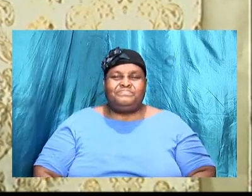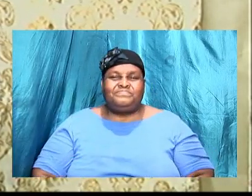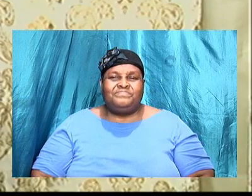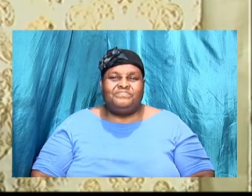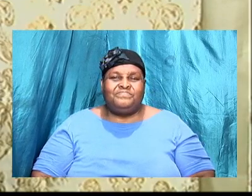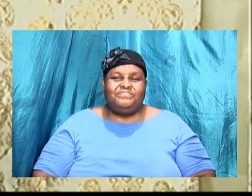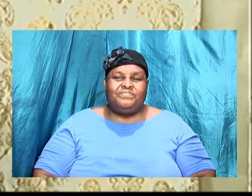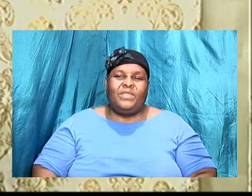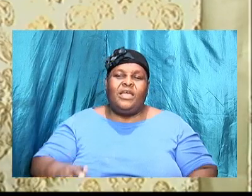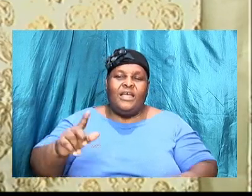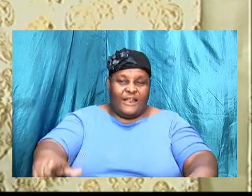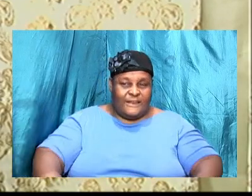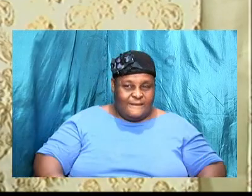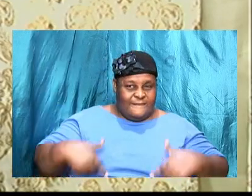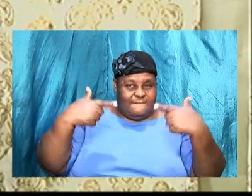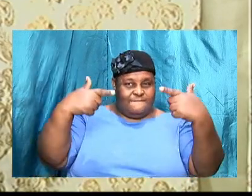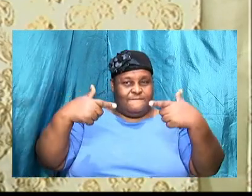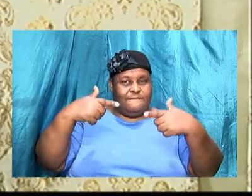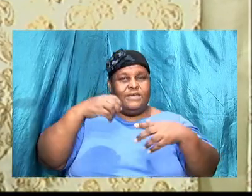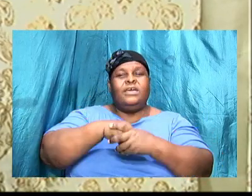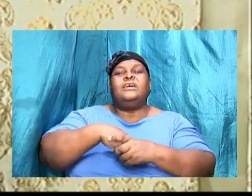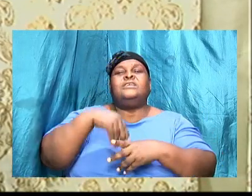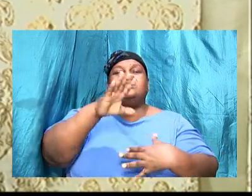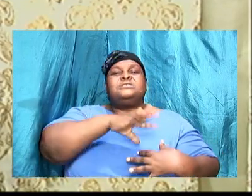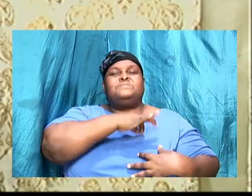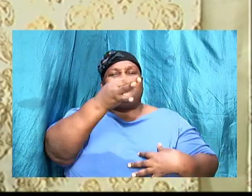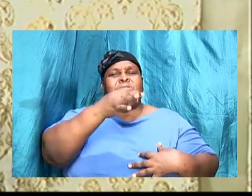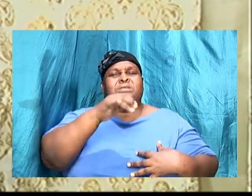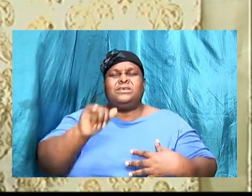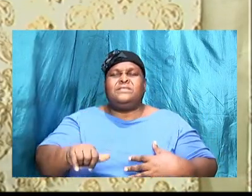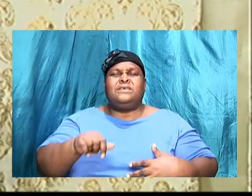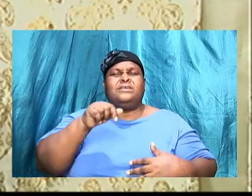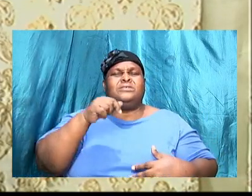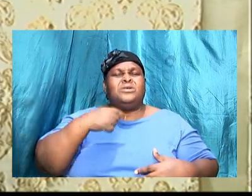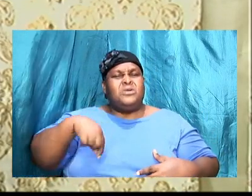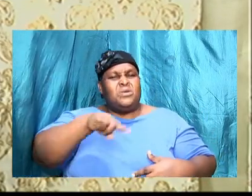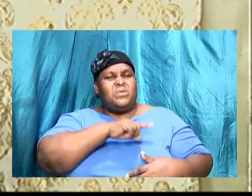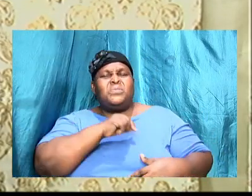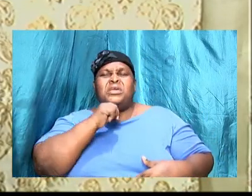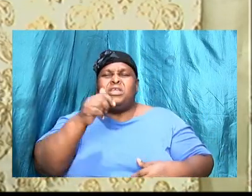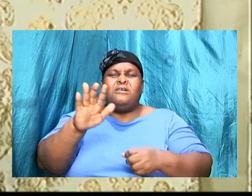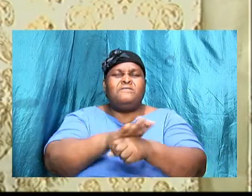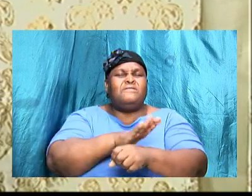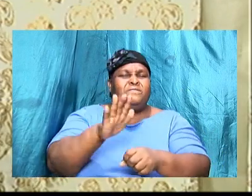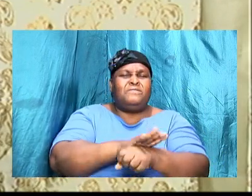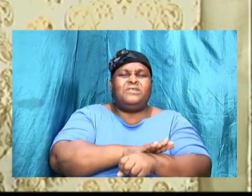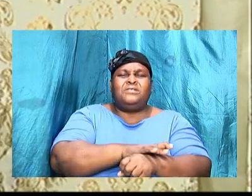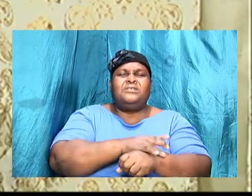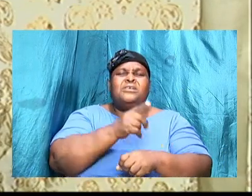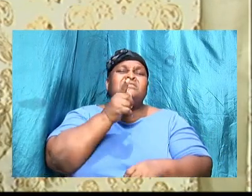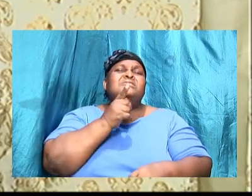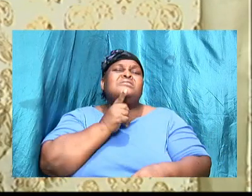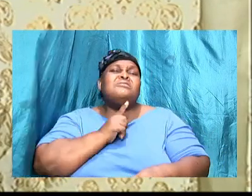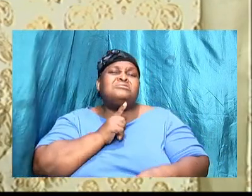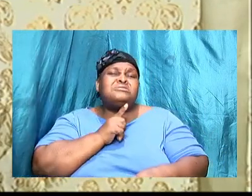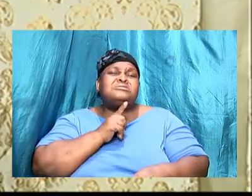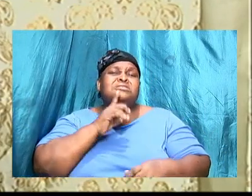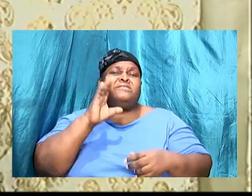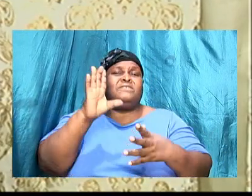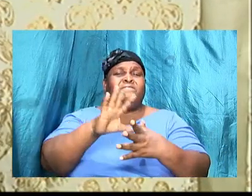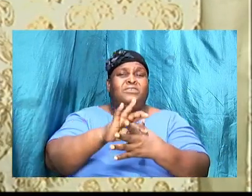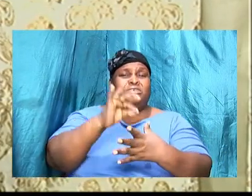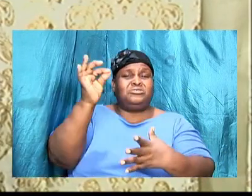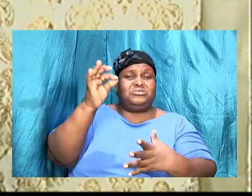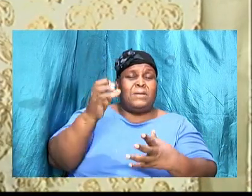walk in the spirit that you might not fulfill the loss of the flesh as many that are